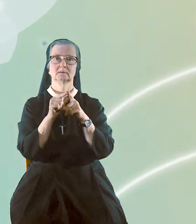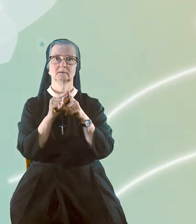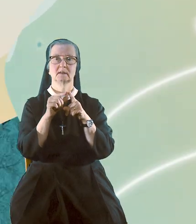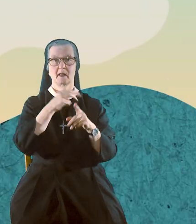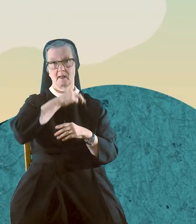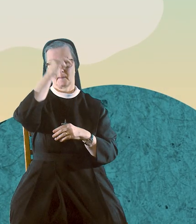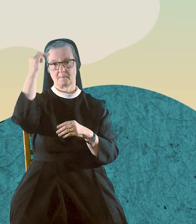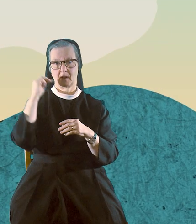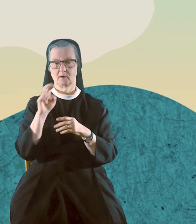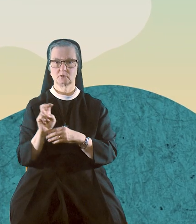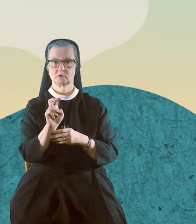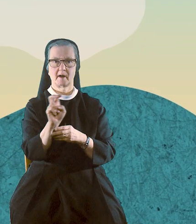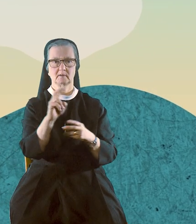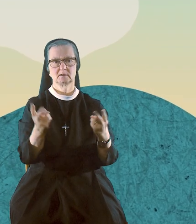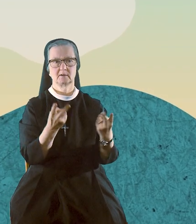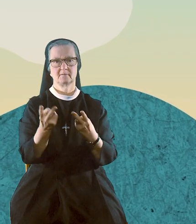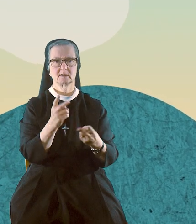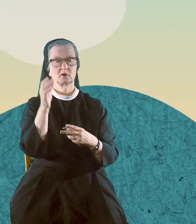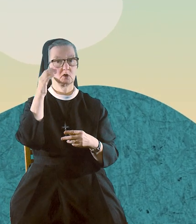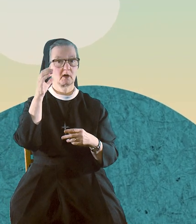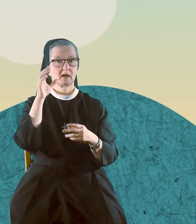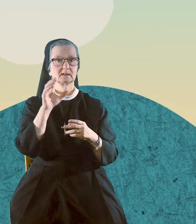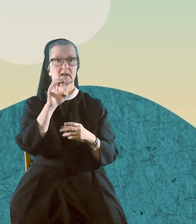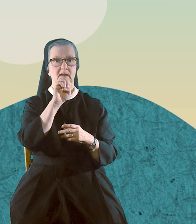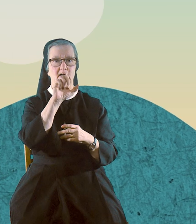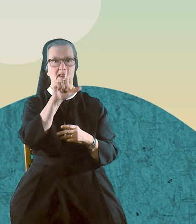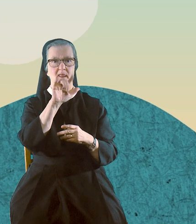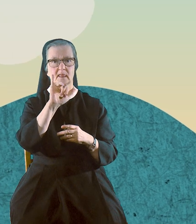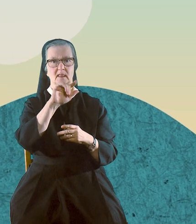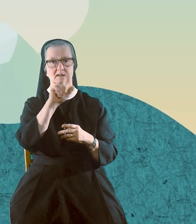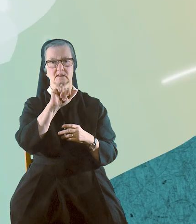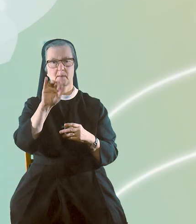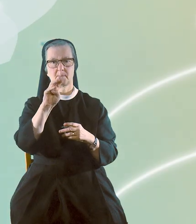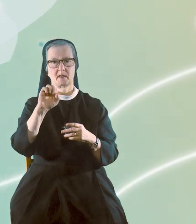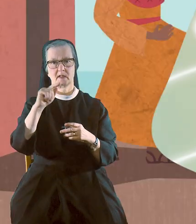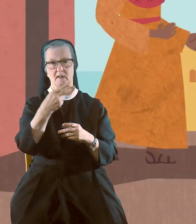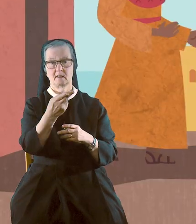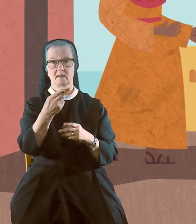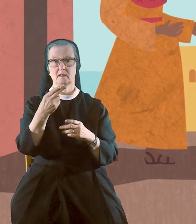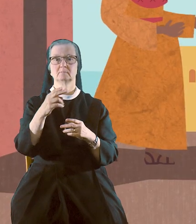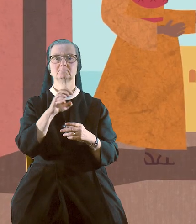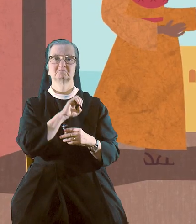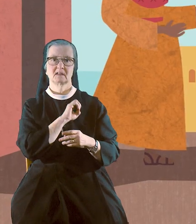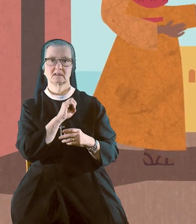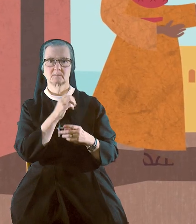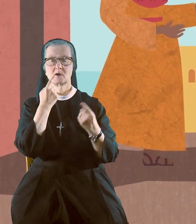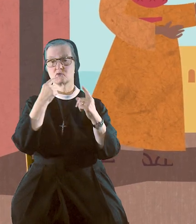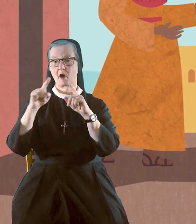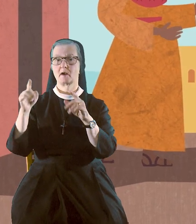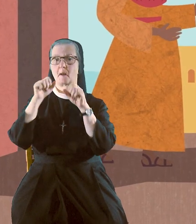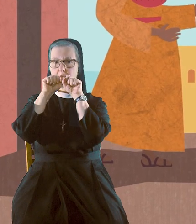Then Mary traveled to visit her cousin, Elizabeth. Elizabeth cried out,